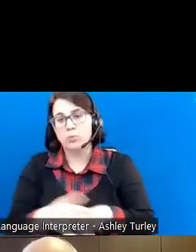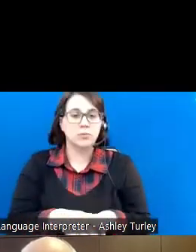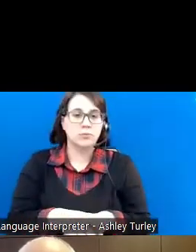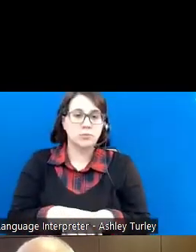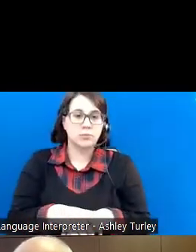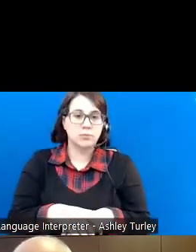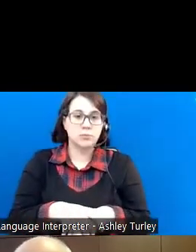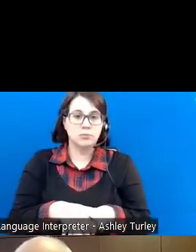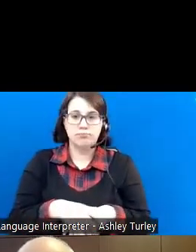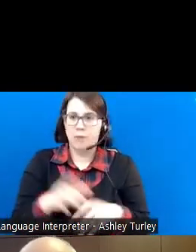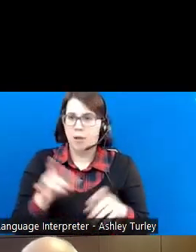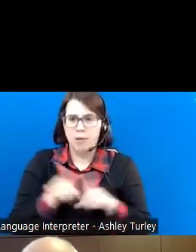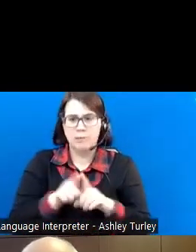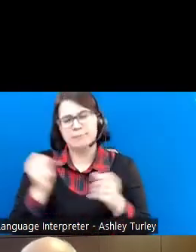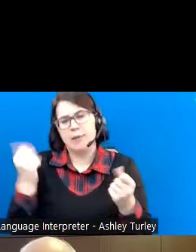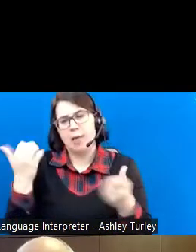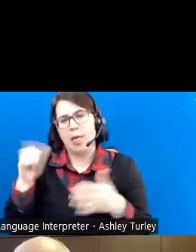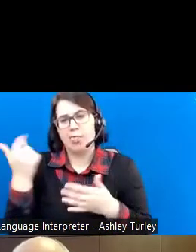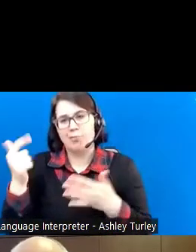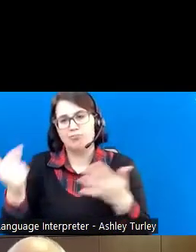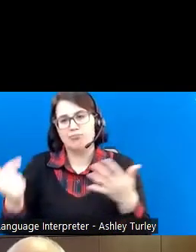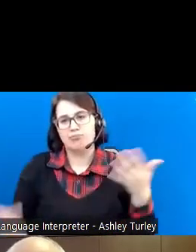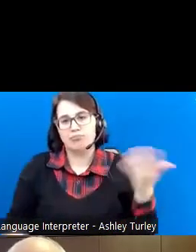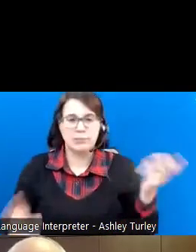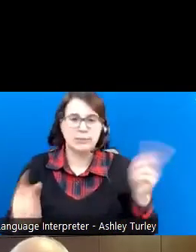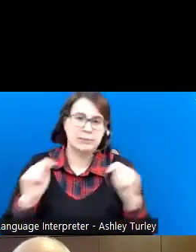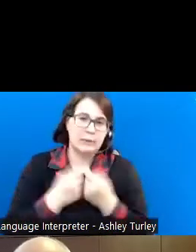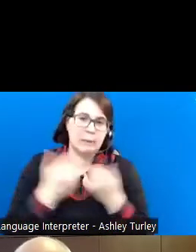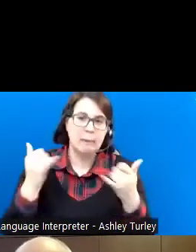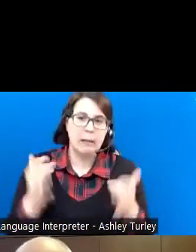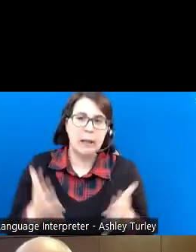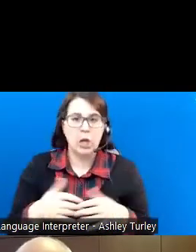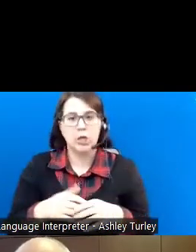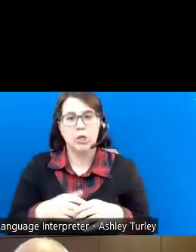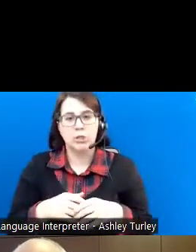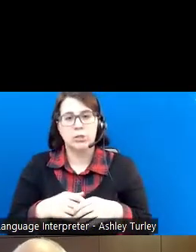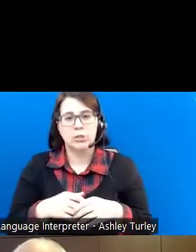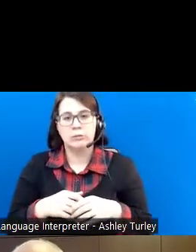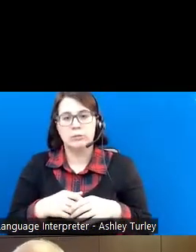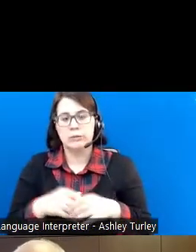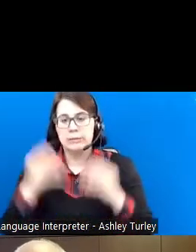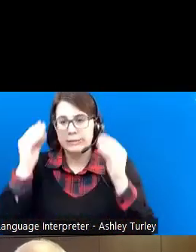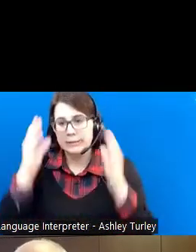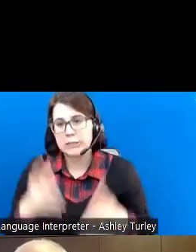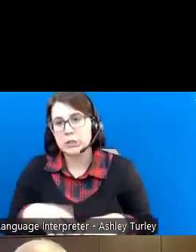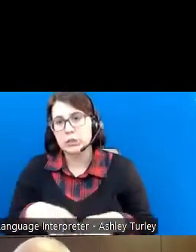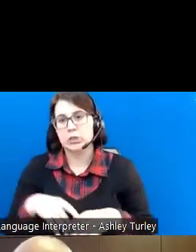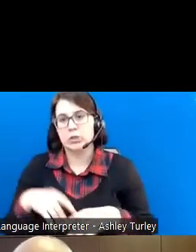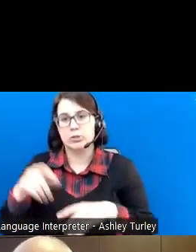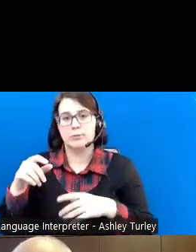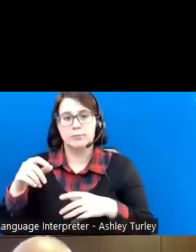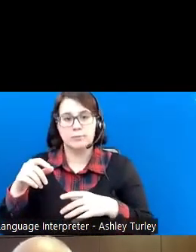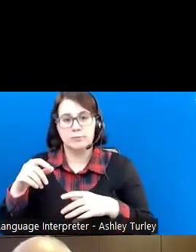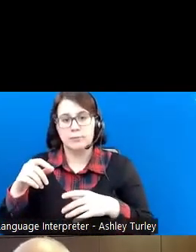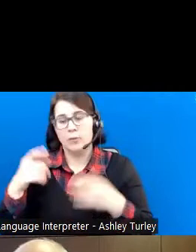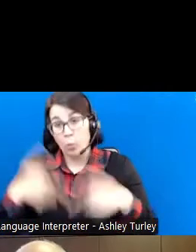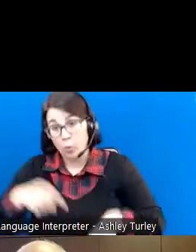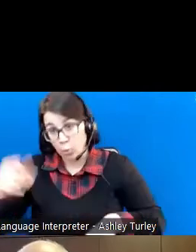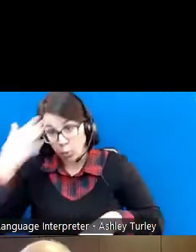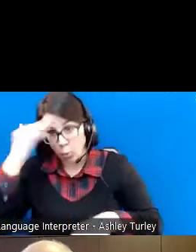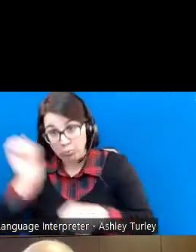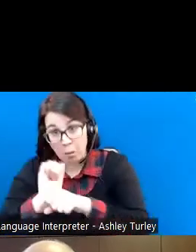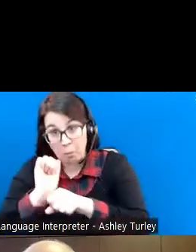Also, there are just a lot of others I threw in here, like a team player, teacher. Once you know the job,